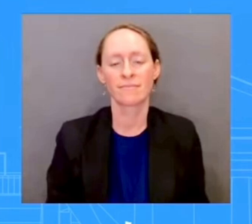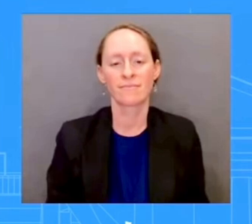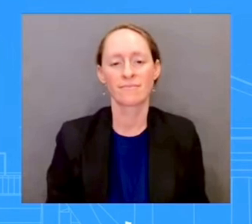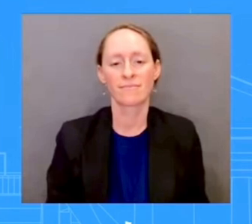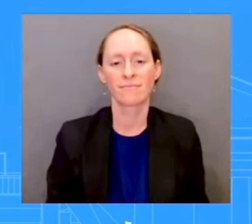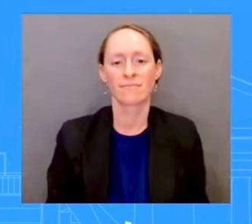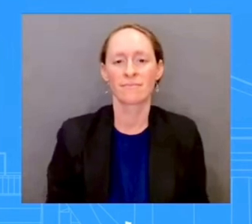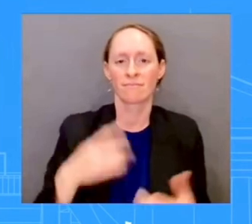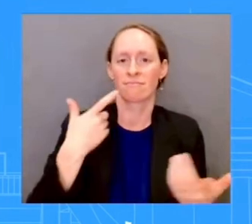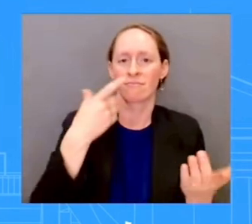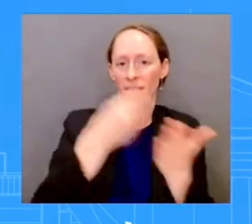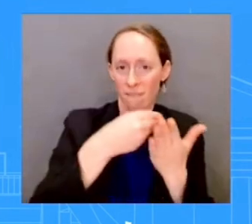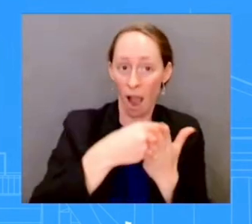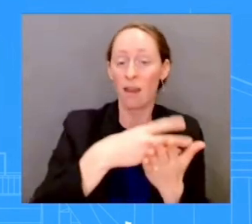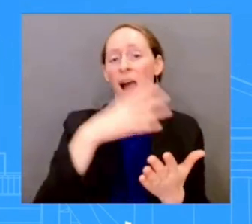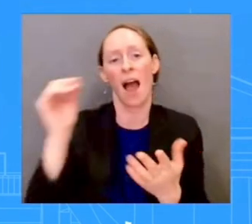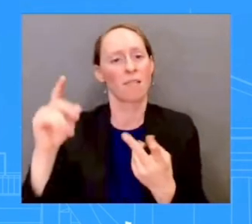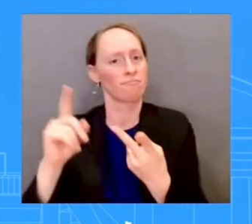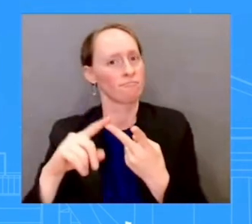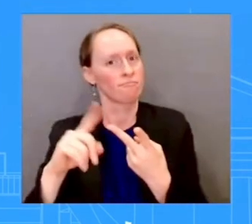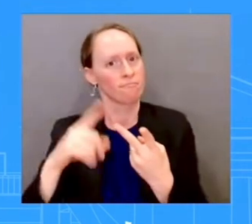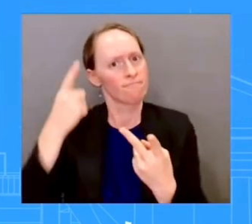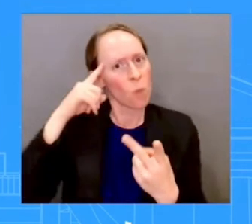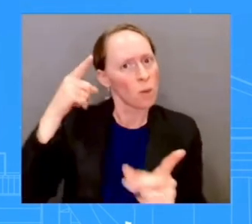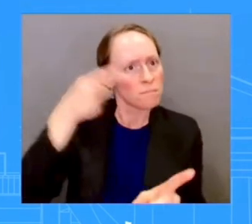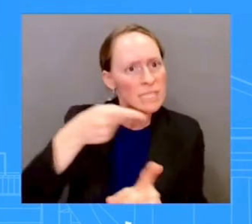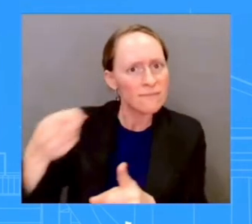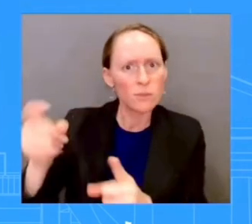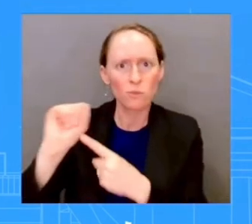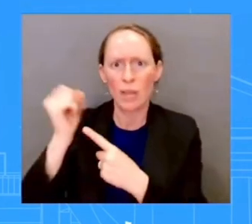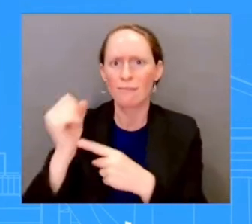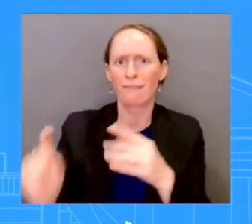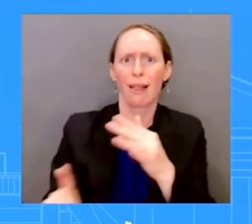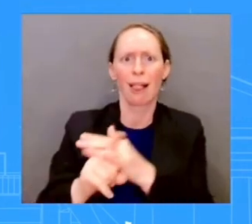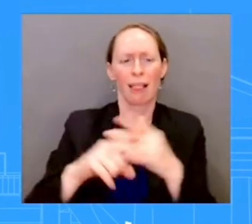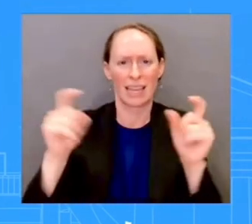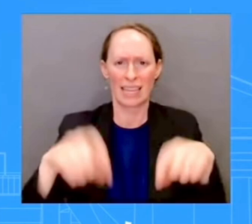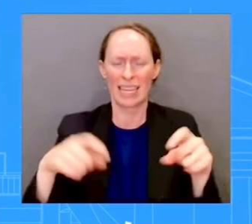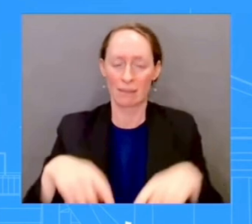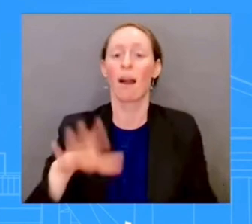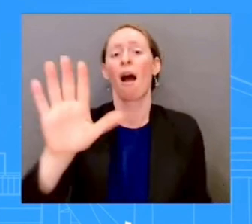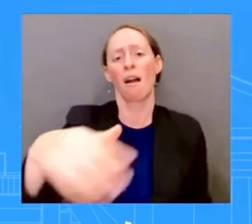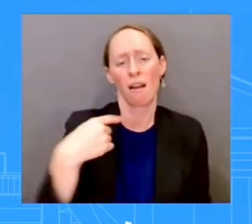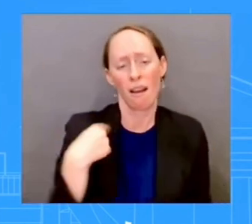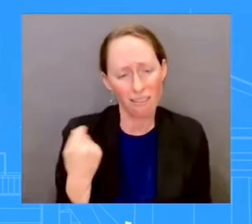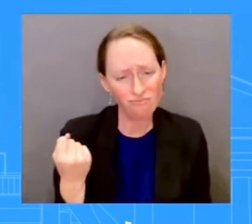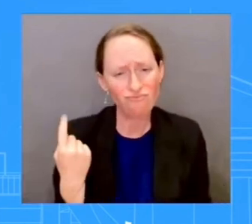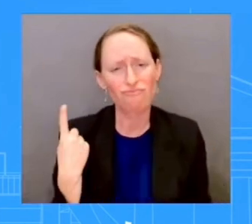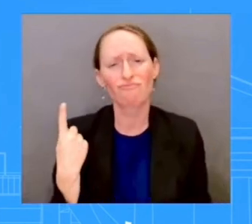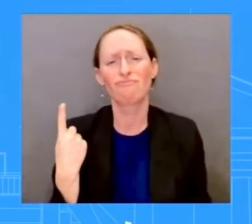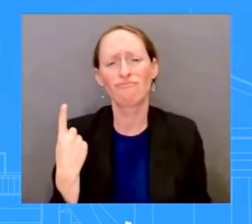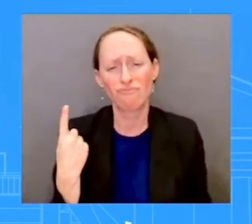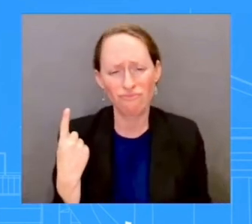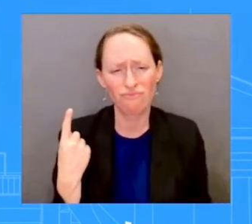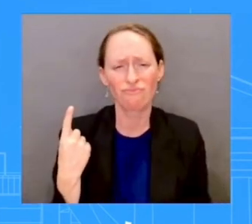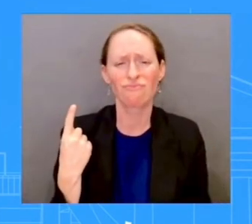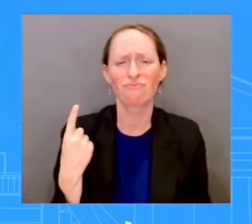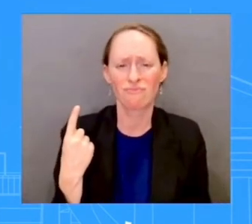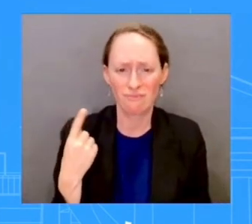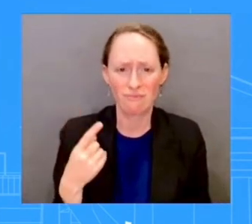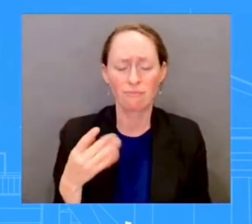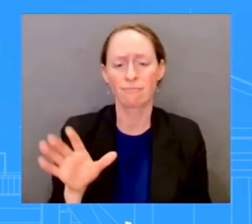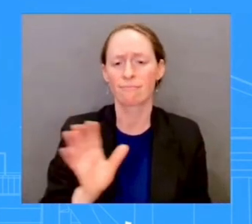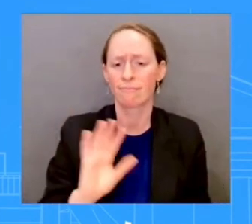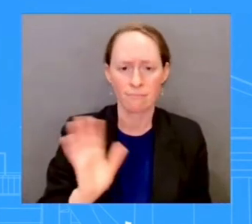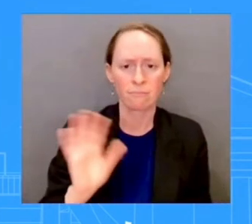a government shutdown. They need to prevent a government shutdown. What I just listed out are critical, critical programs that Americans